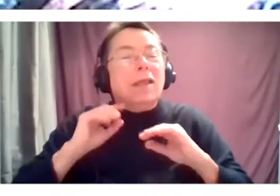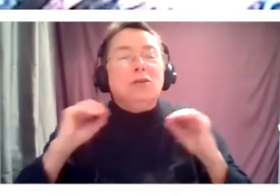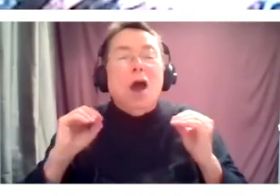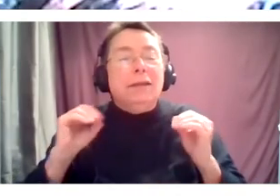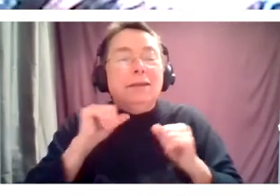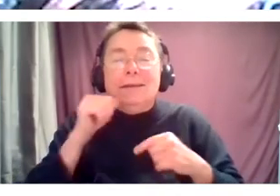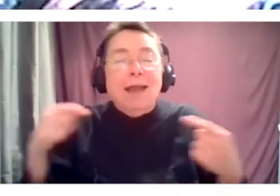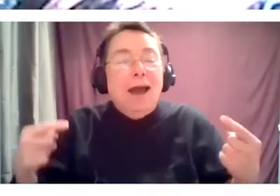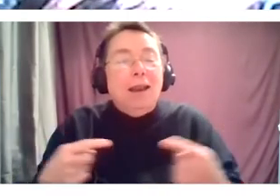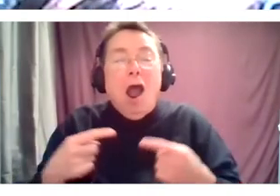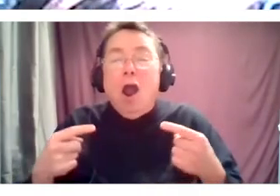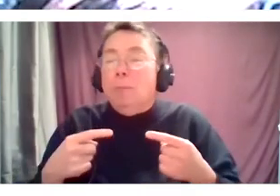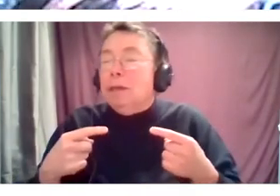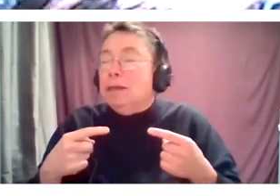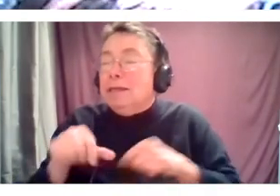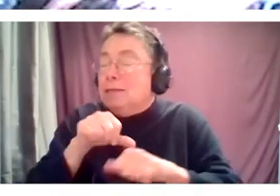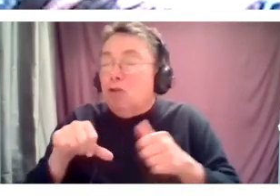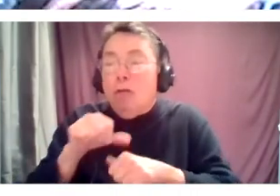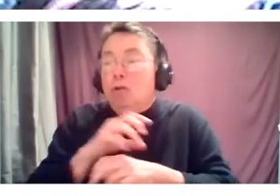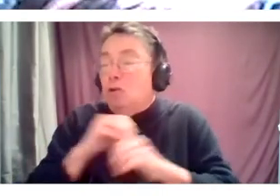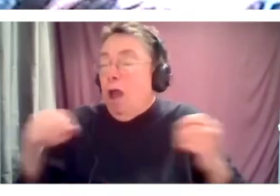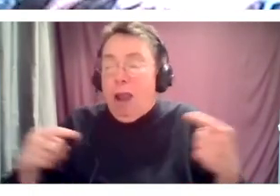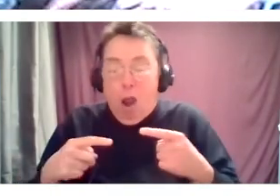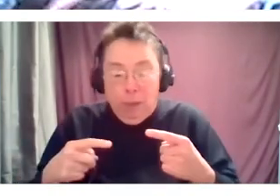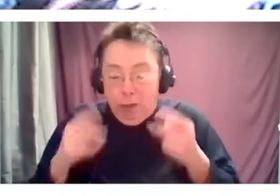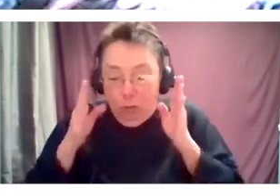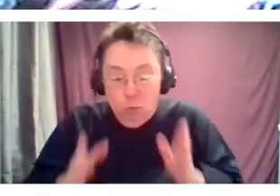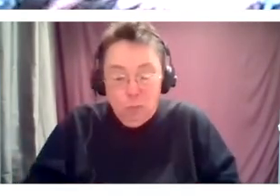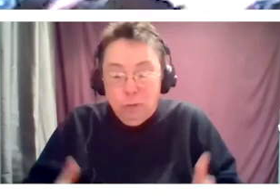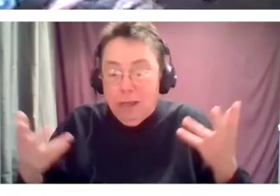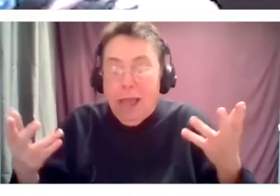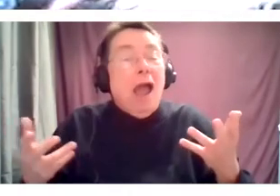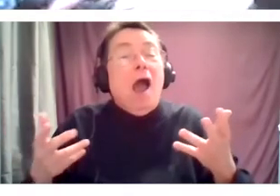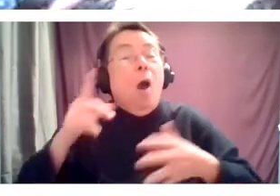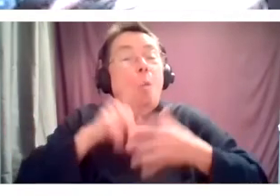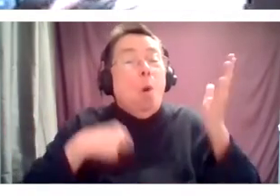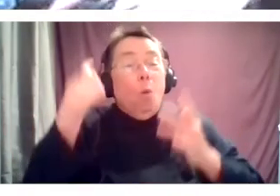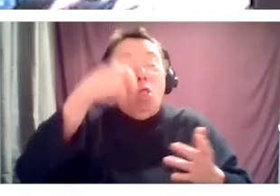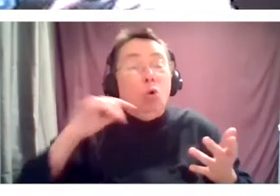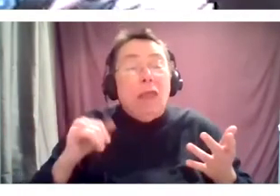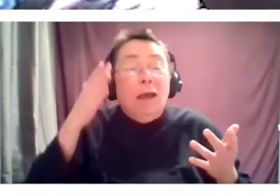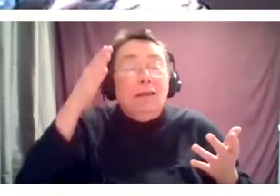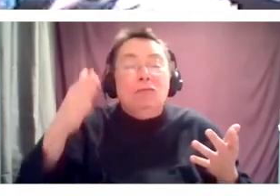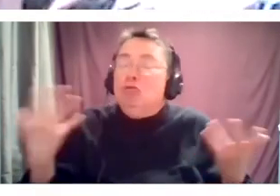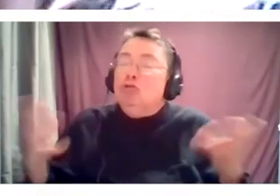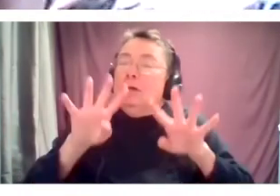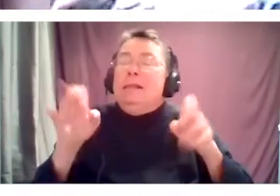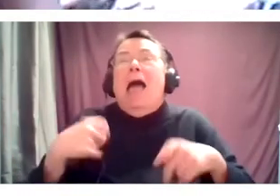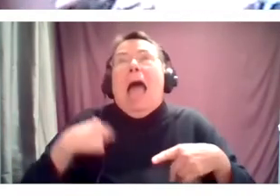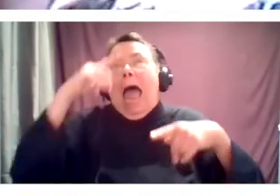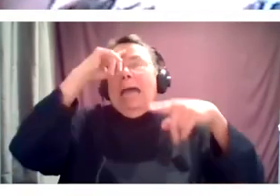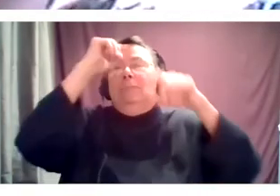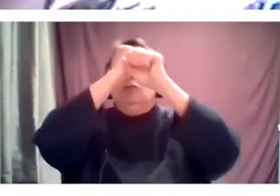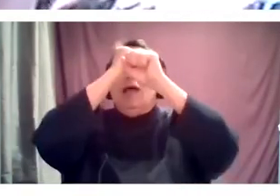any human being. And what that's going to look like, I don't know. I just hold this image that, that, that it is